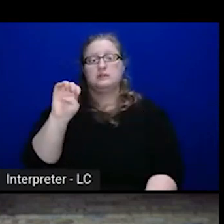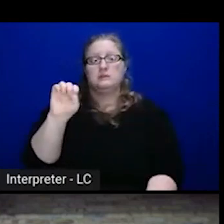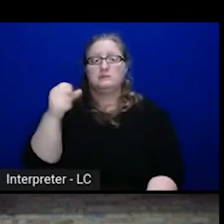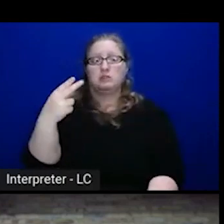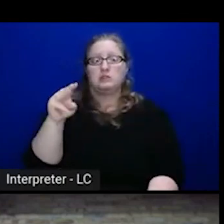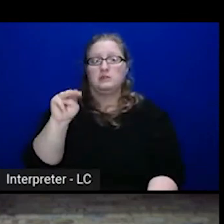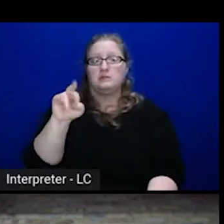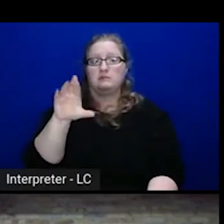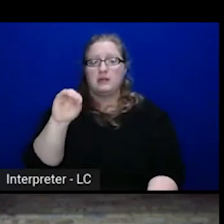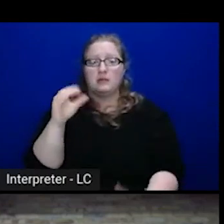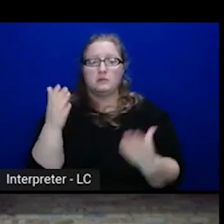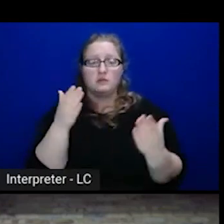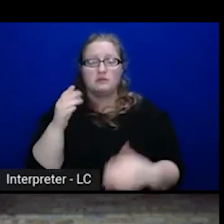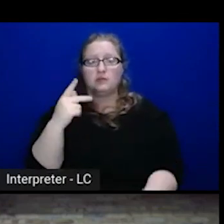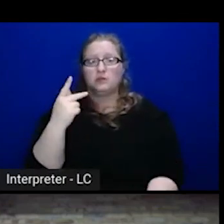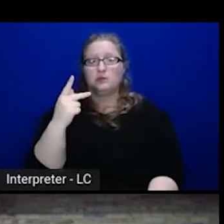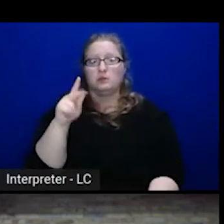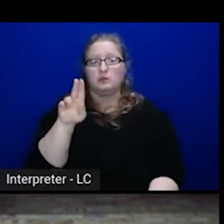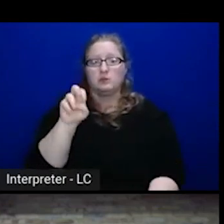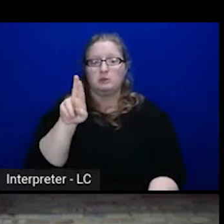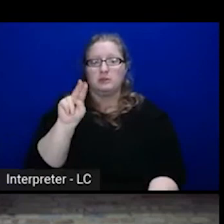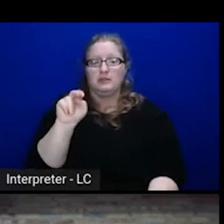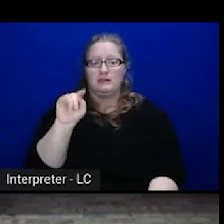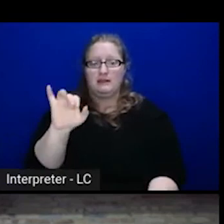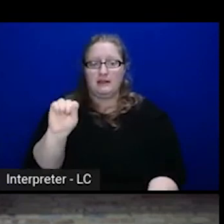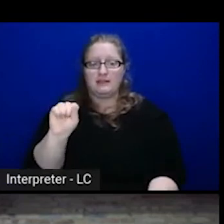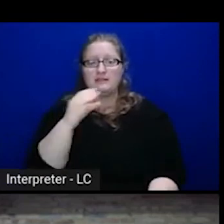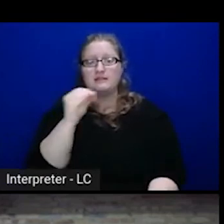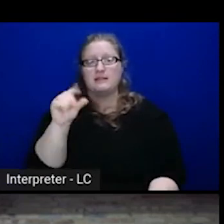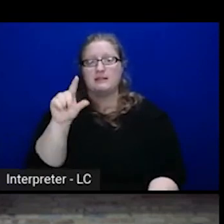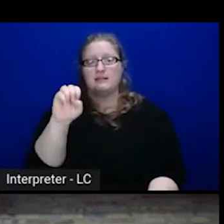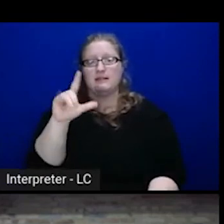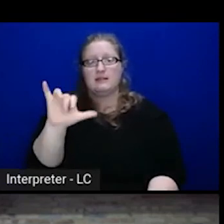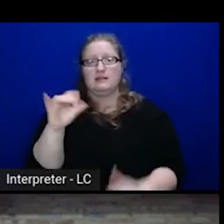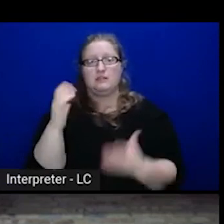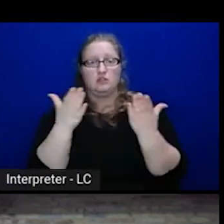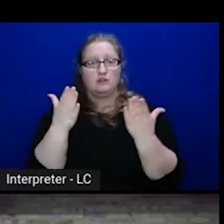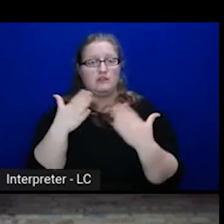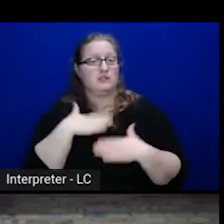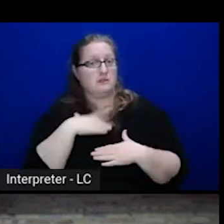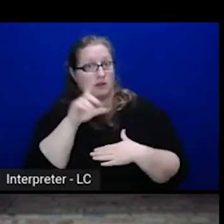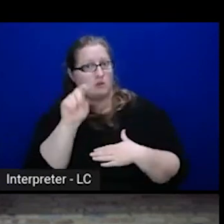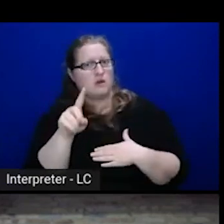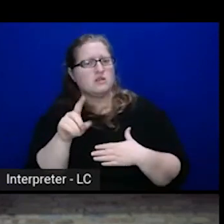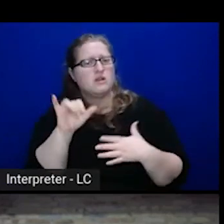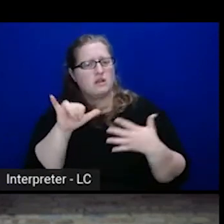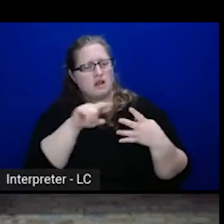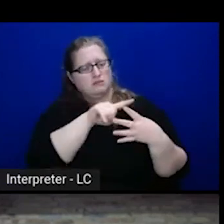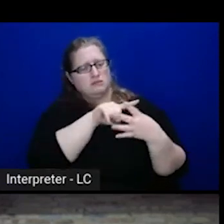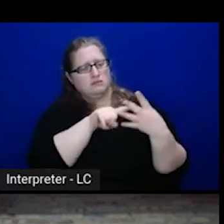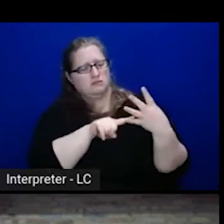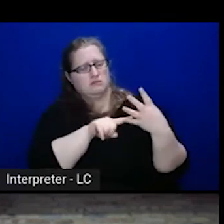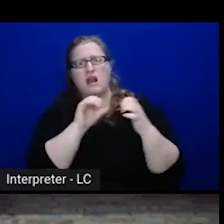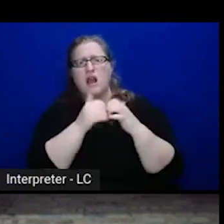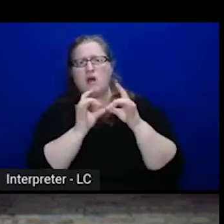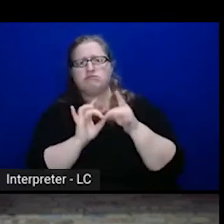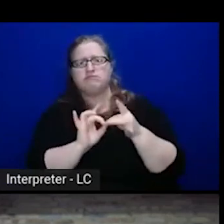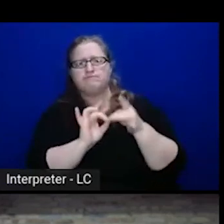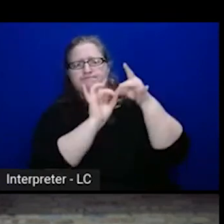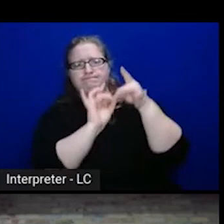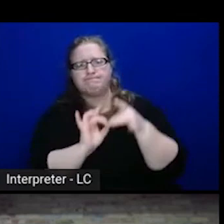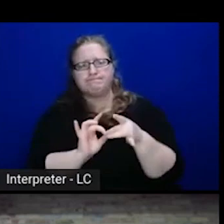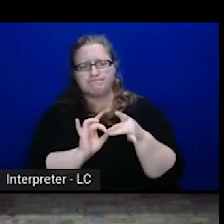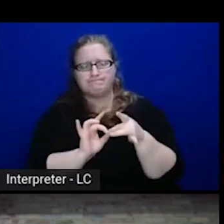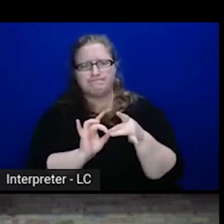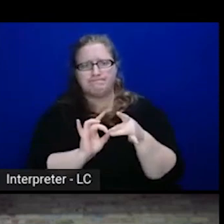Kubernetes, and legacy services. And the question I put out there is what do they all have to do with each other? When we think of